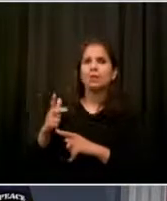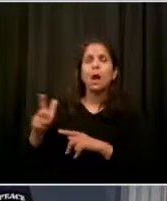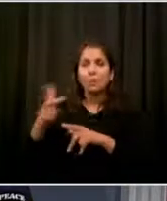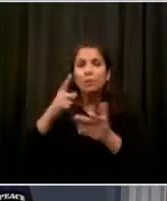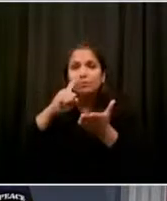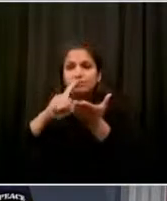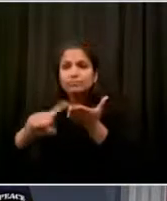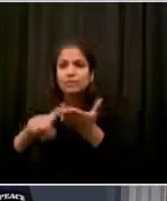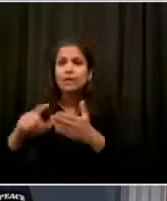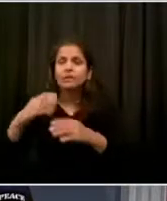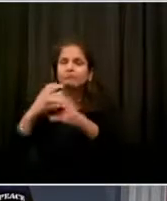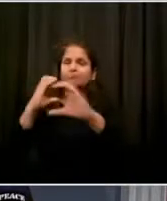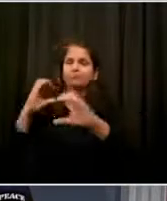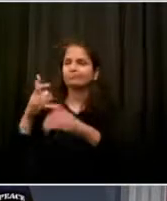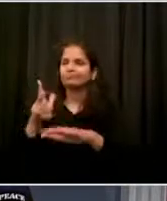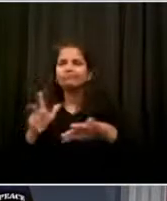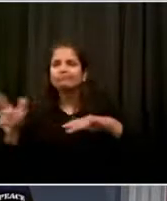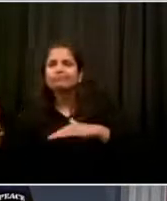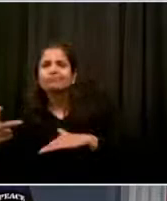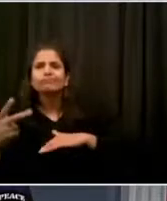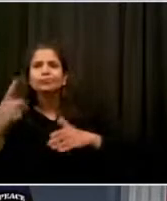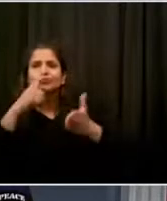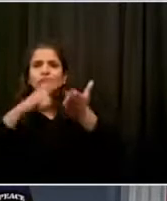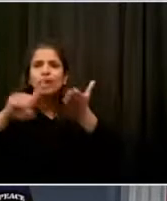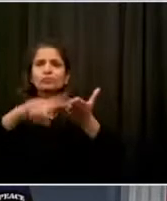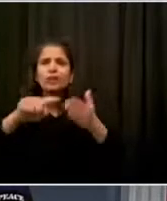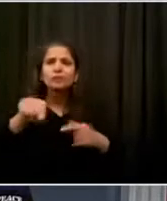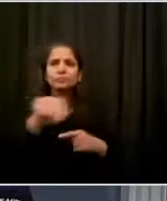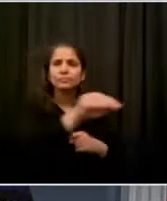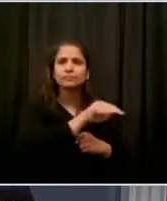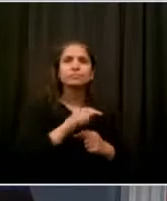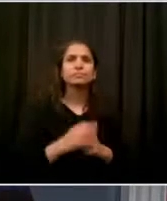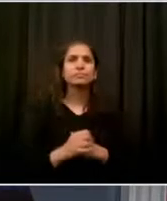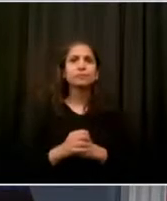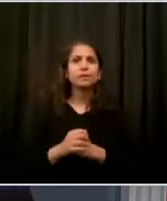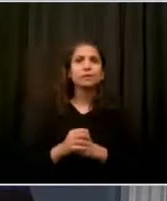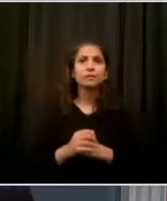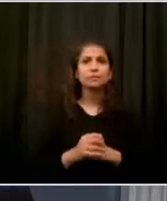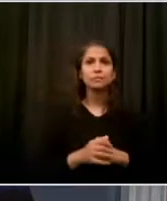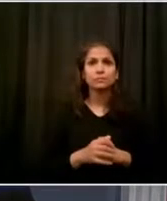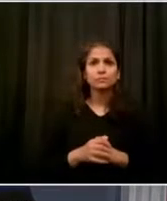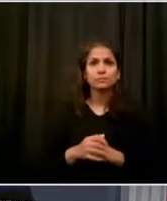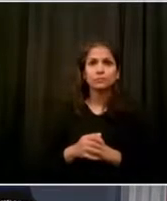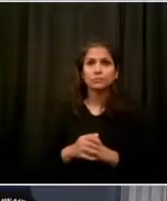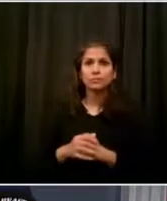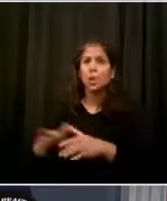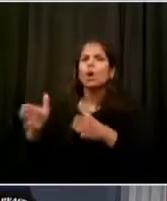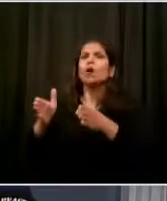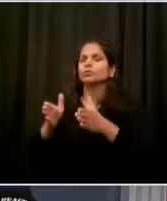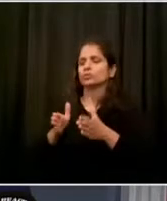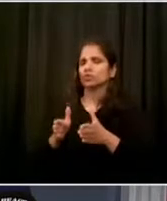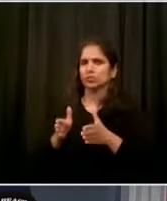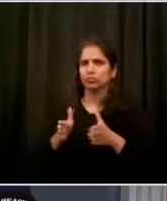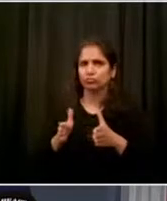and were the foundation of why the coronavirus did such horrific damage in communities of color.